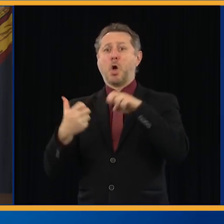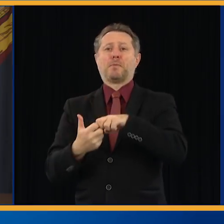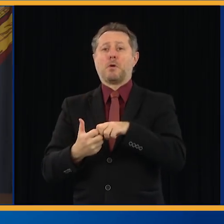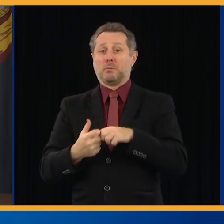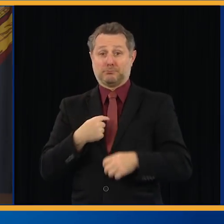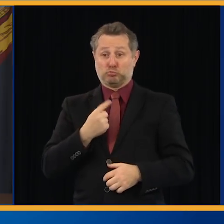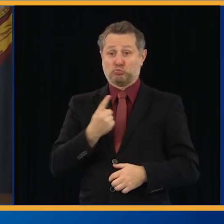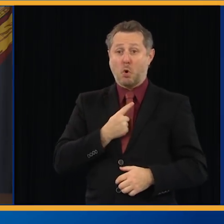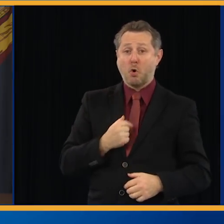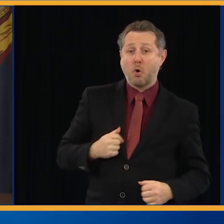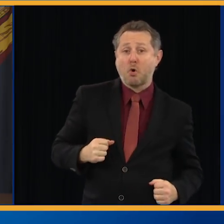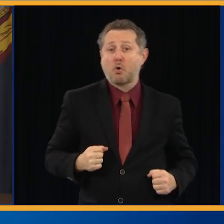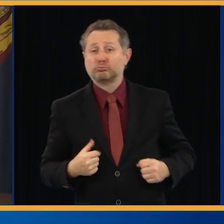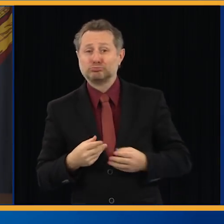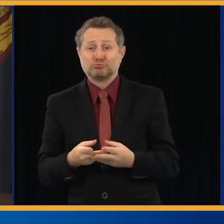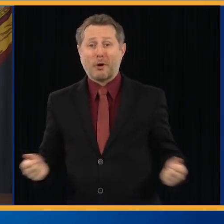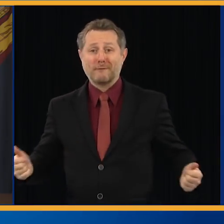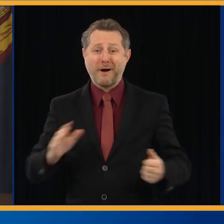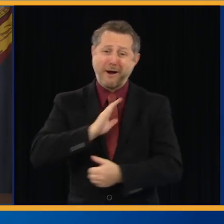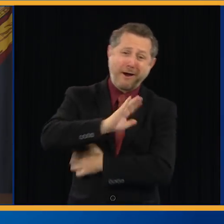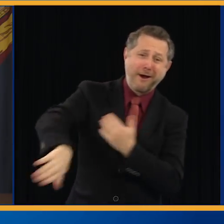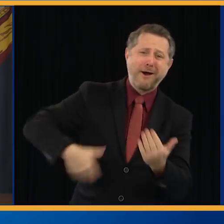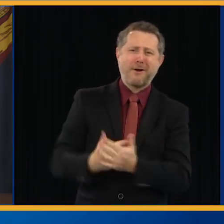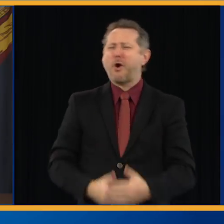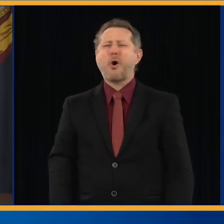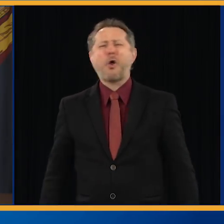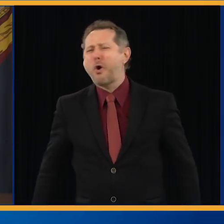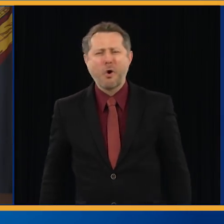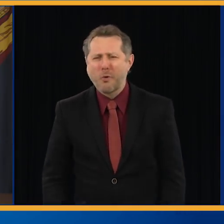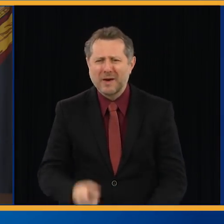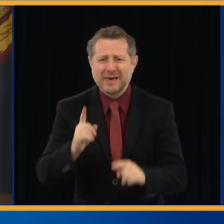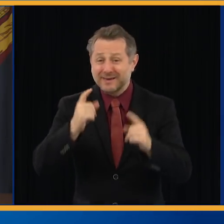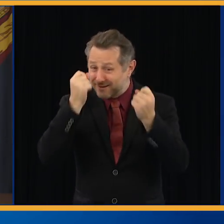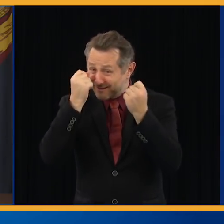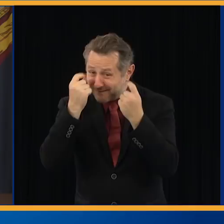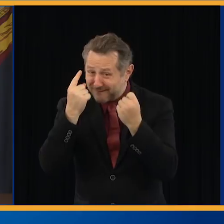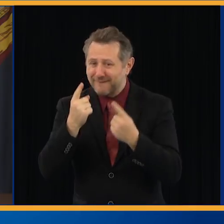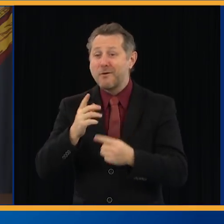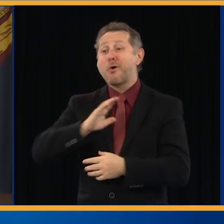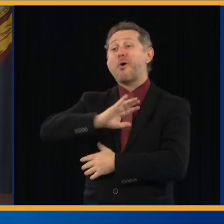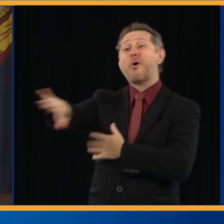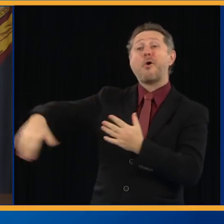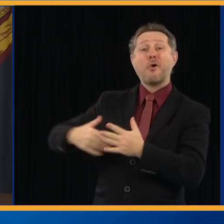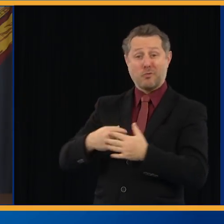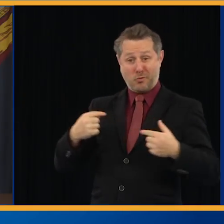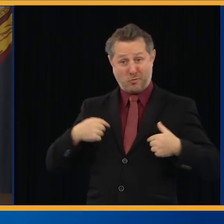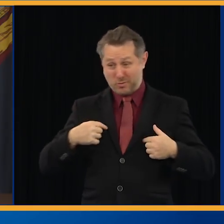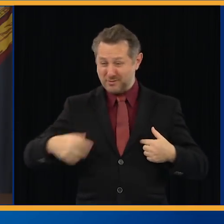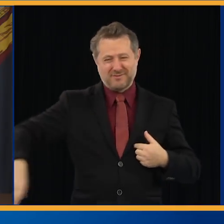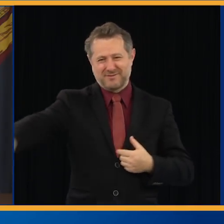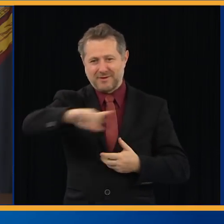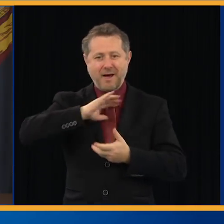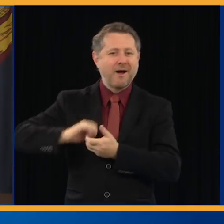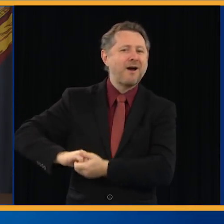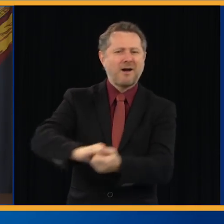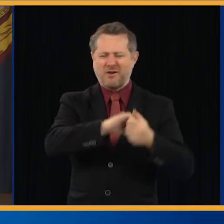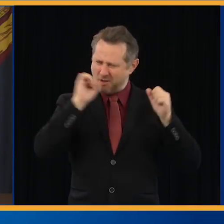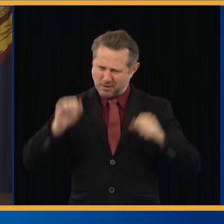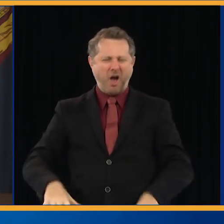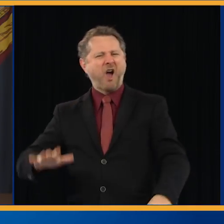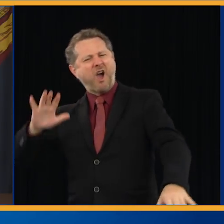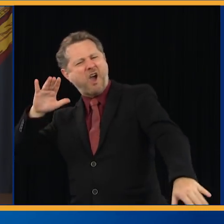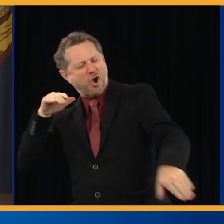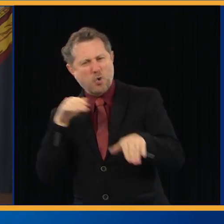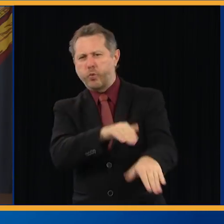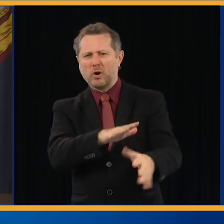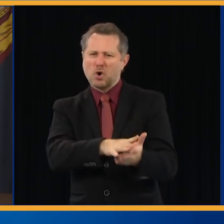but it is not bigger than all of us. And using the expertise and the talent that